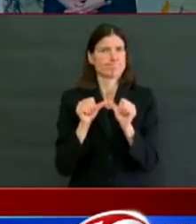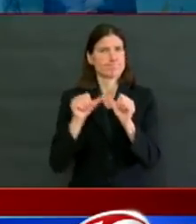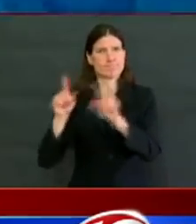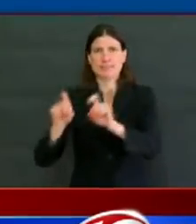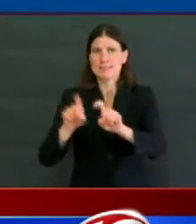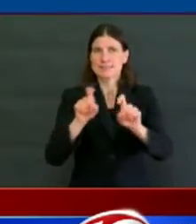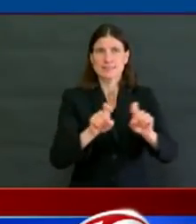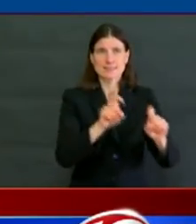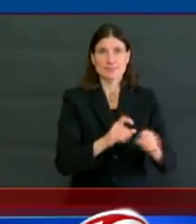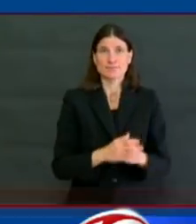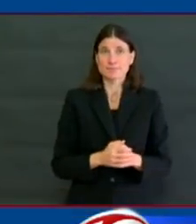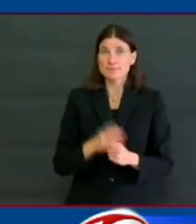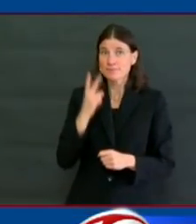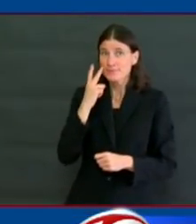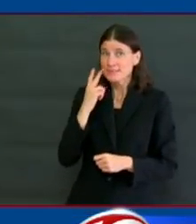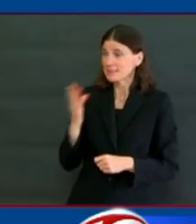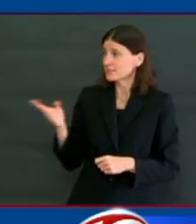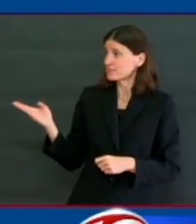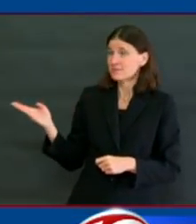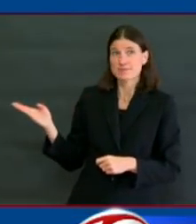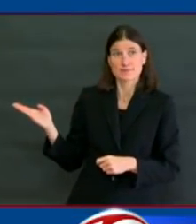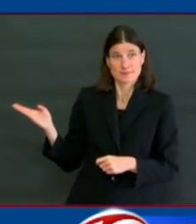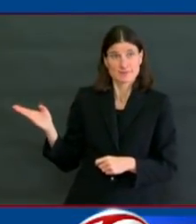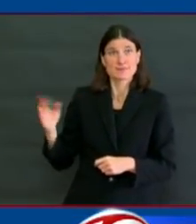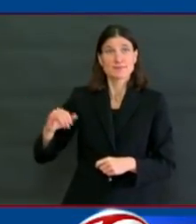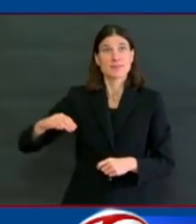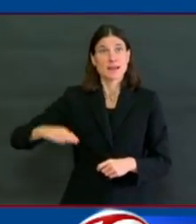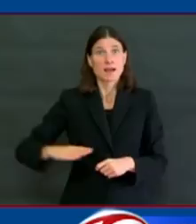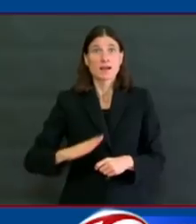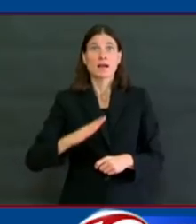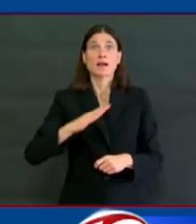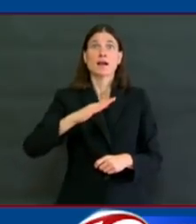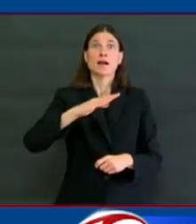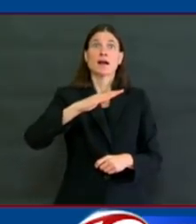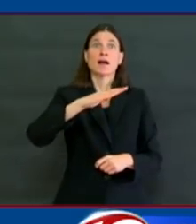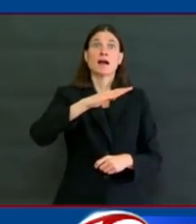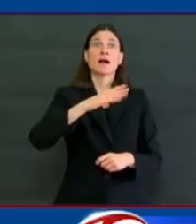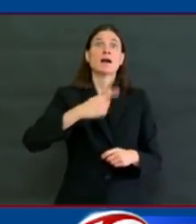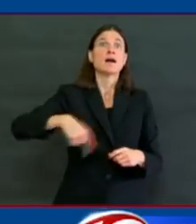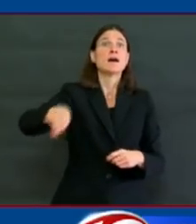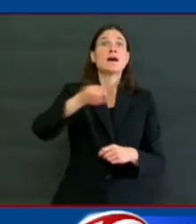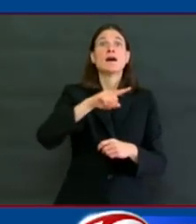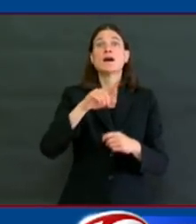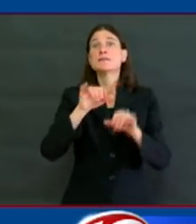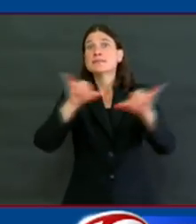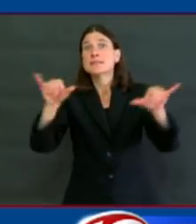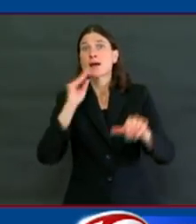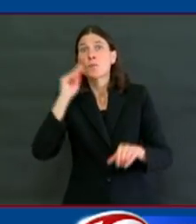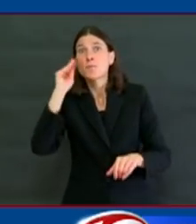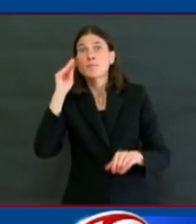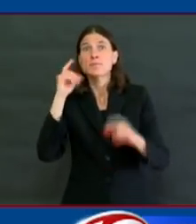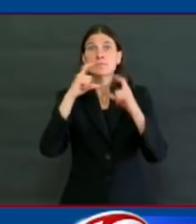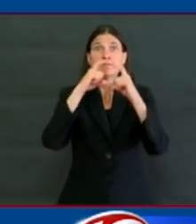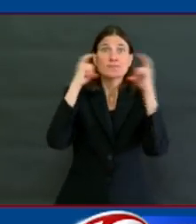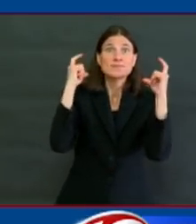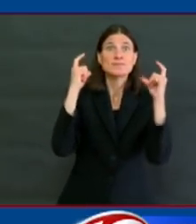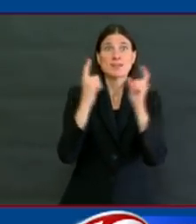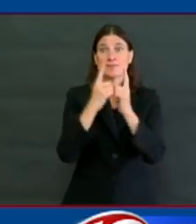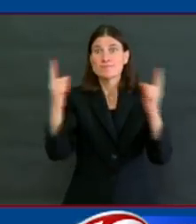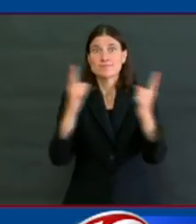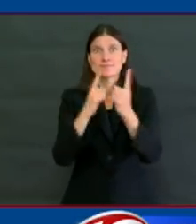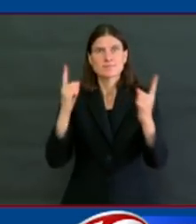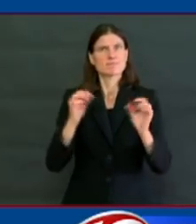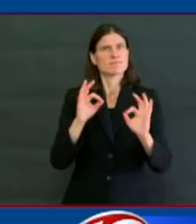to your hard work and our hard decisions, and it should let you breathe a sigh of relief, a plateau, a flattening.